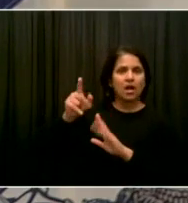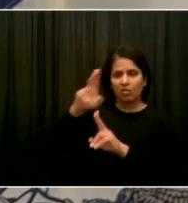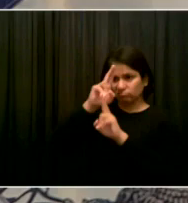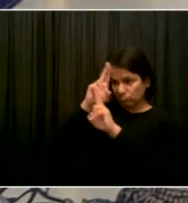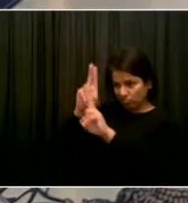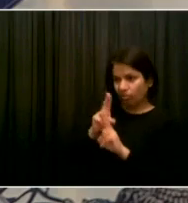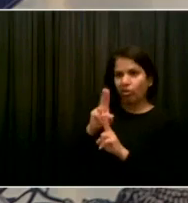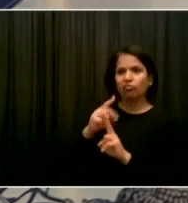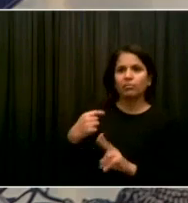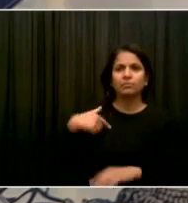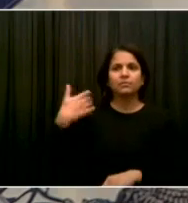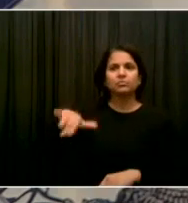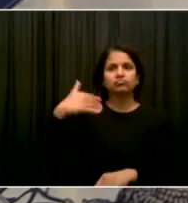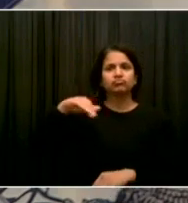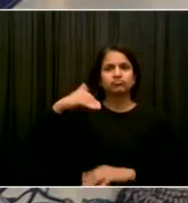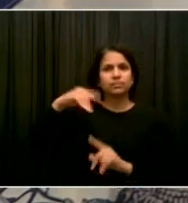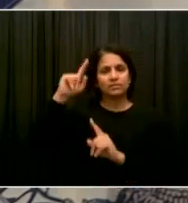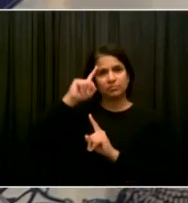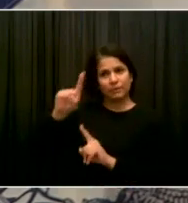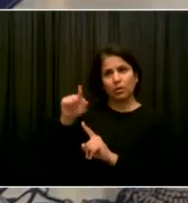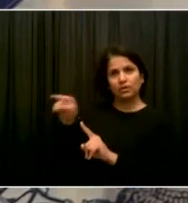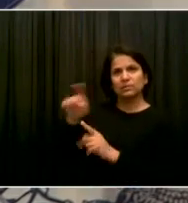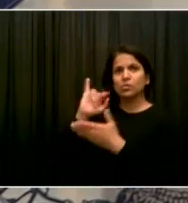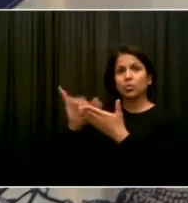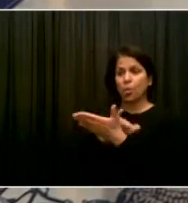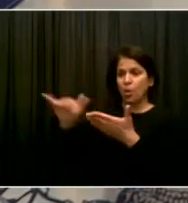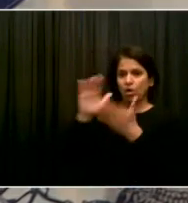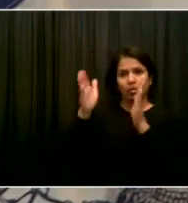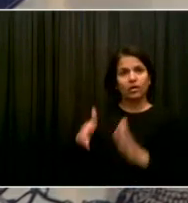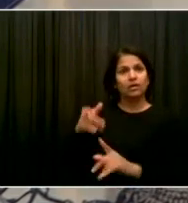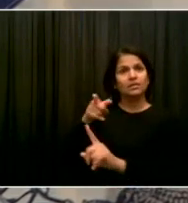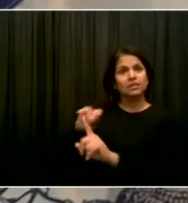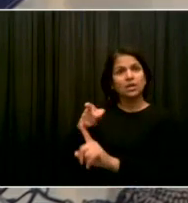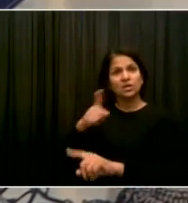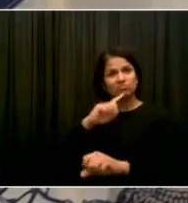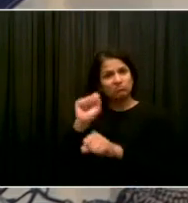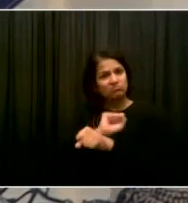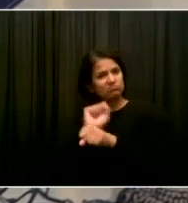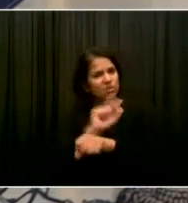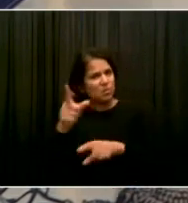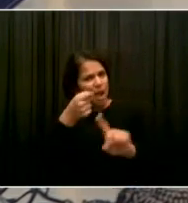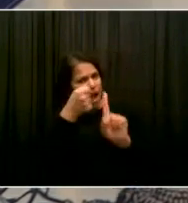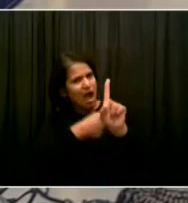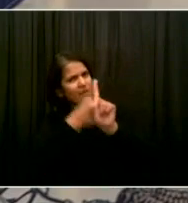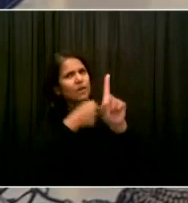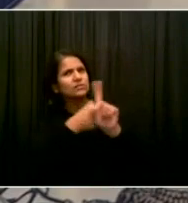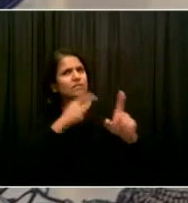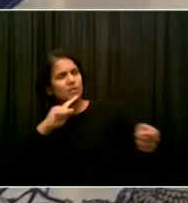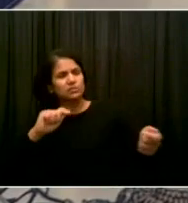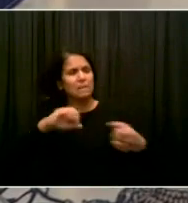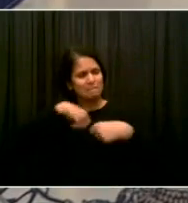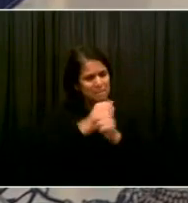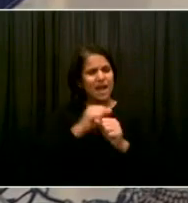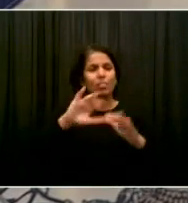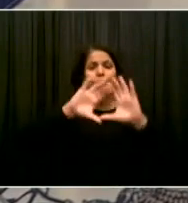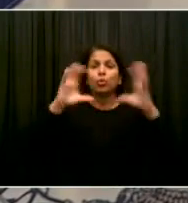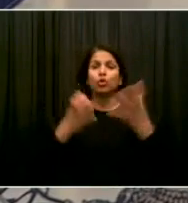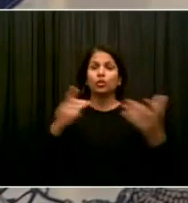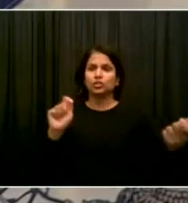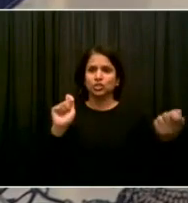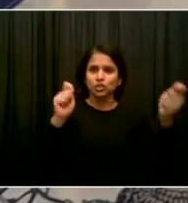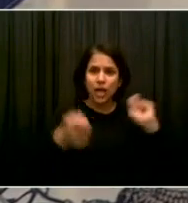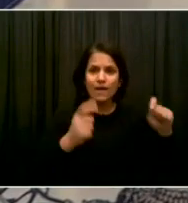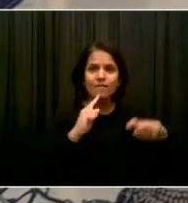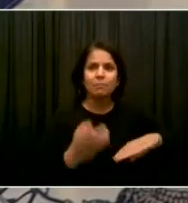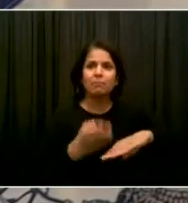who has changed the world to its core and is the definition to me of what an effective activist